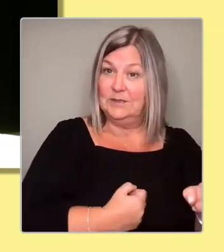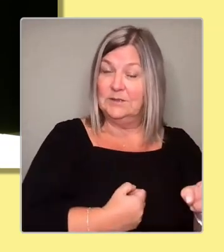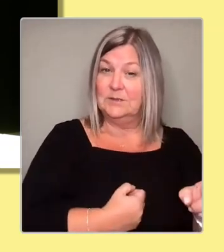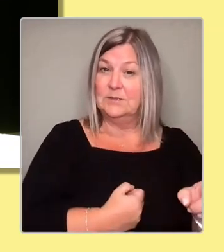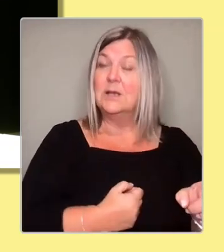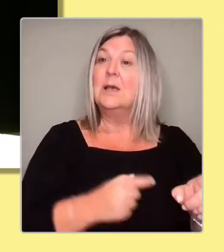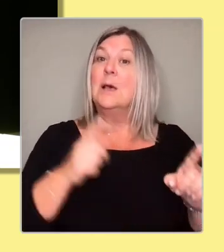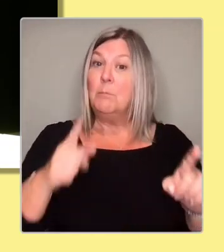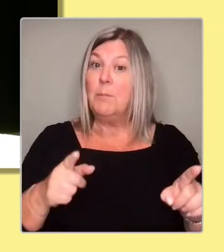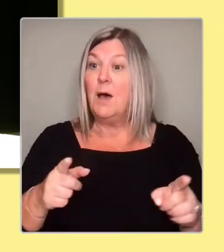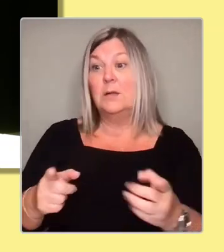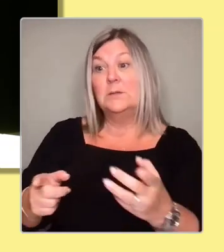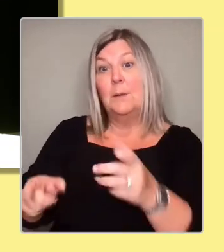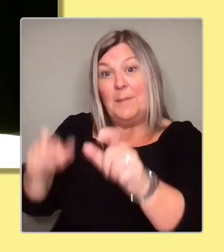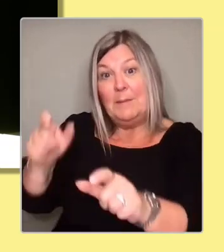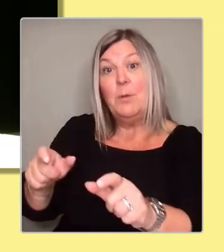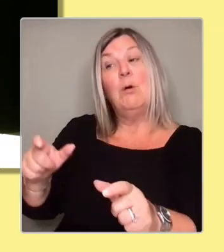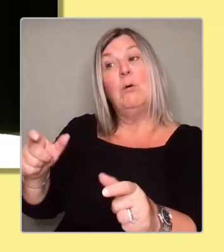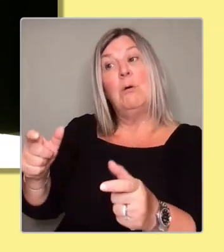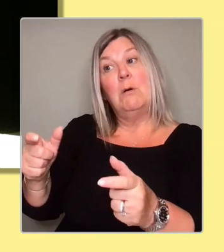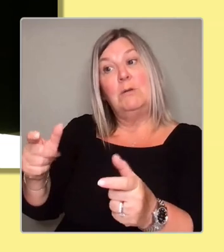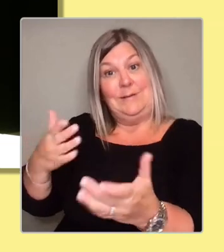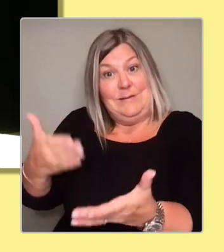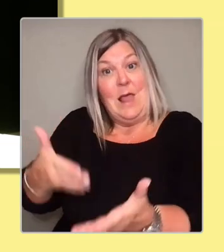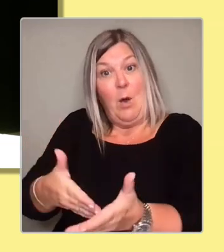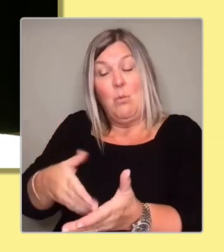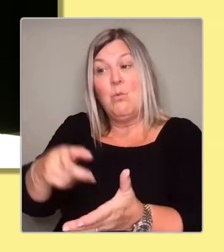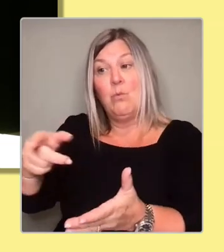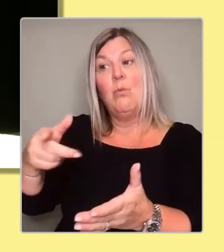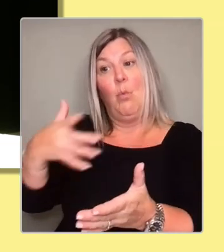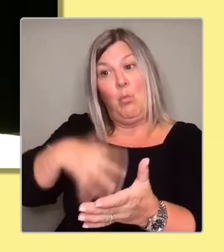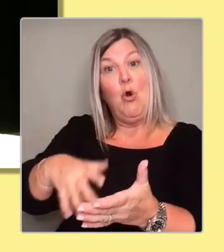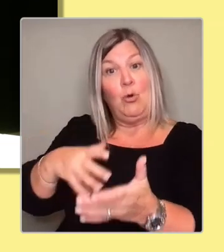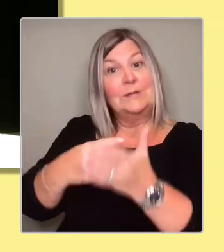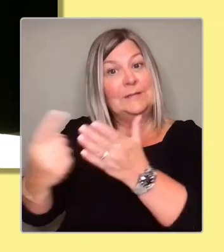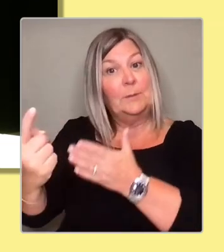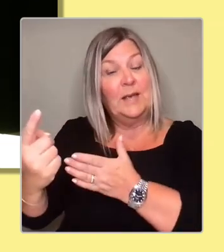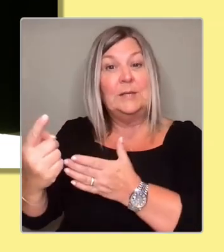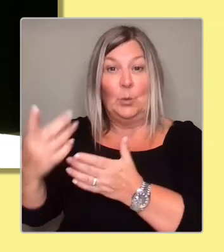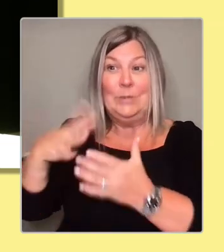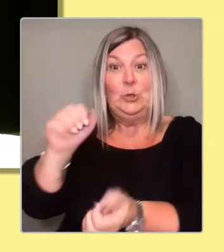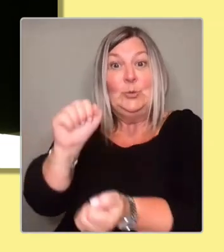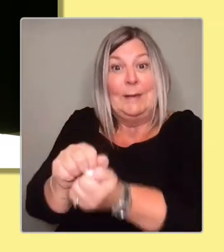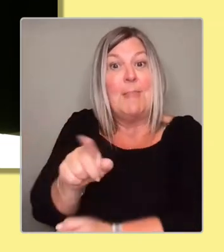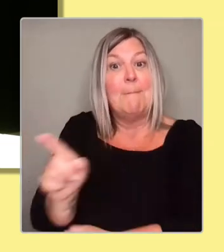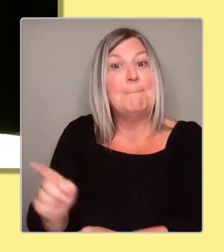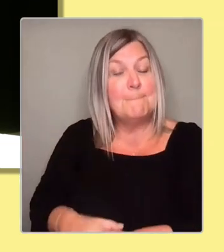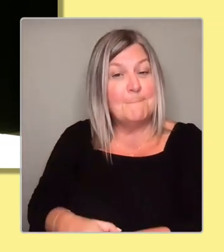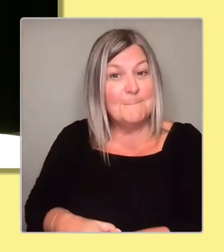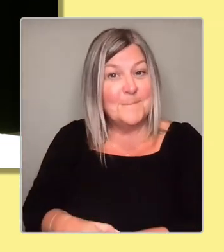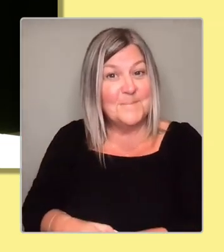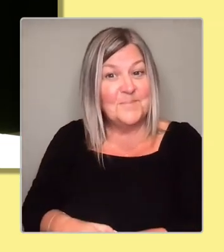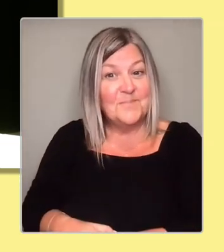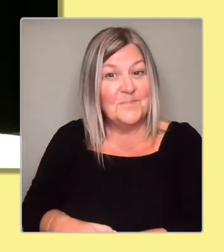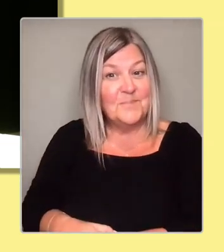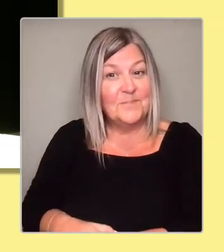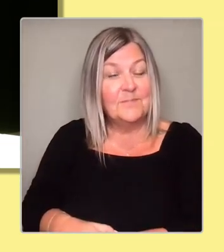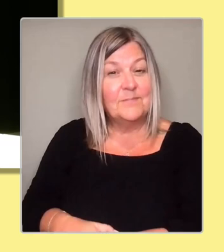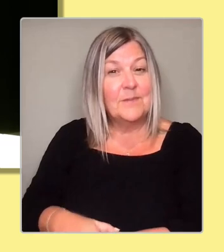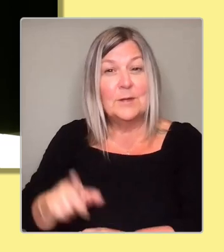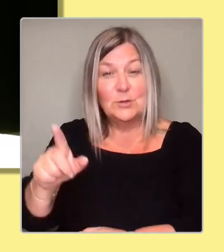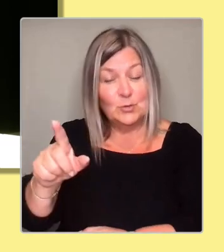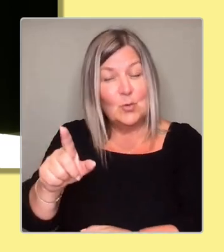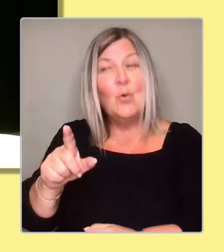So religion is not a barrier to the top job at all. But it's whether you use your faith as a basis to